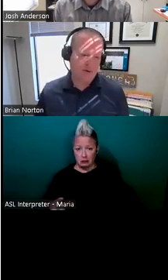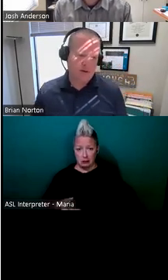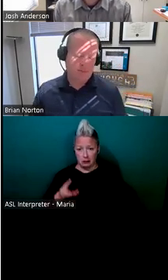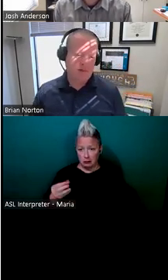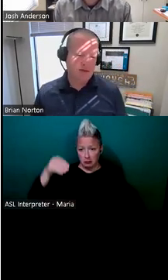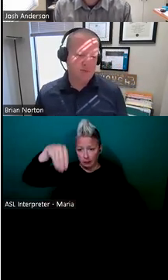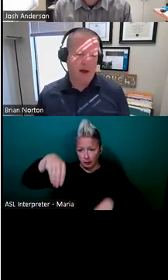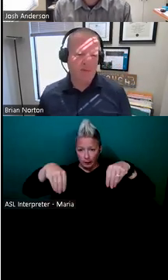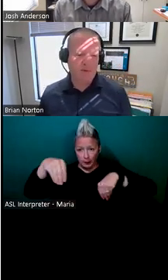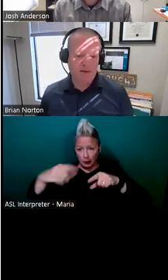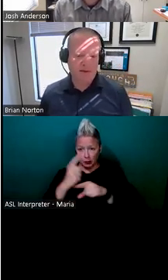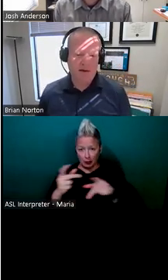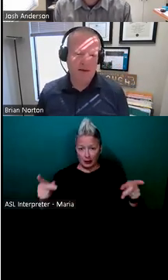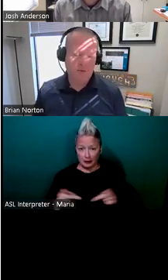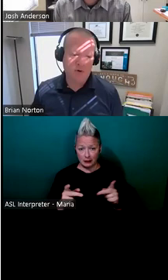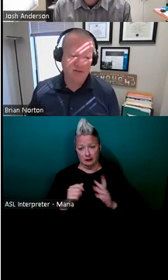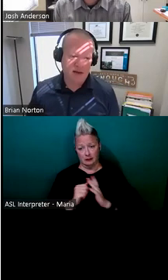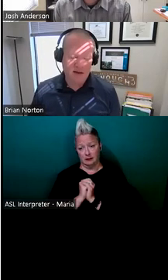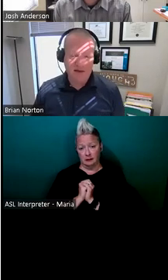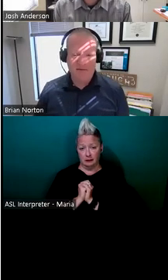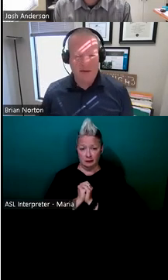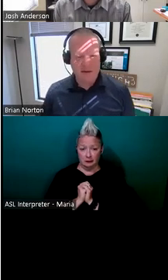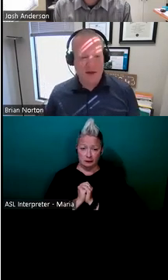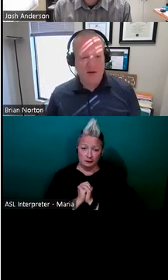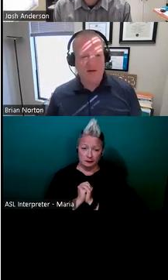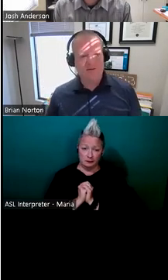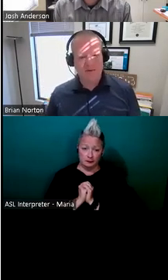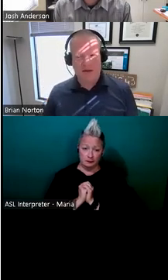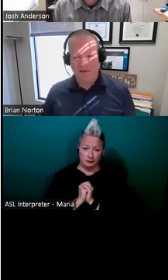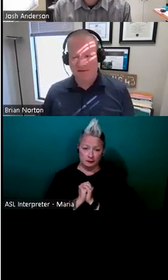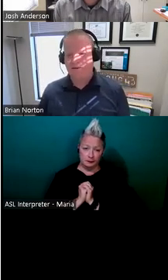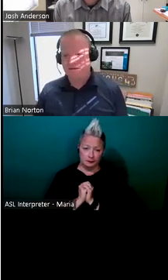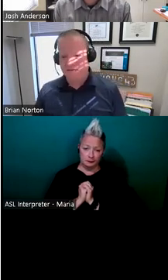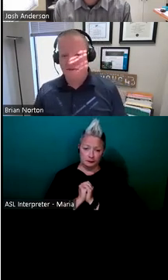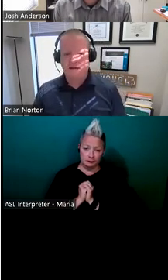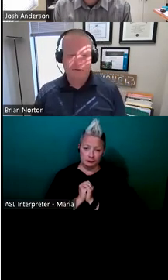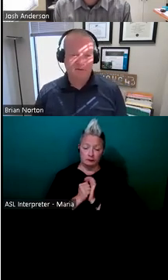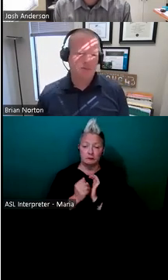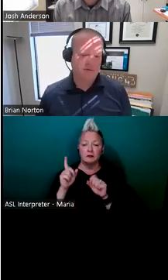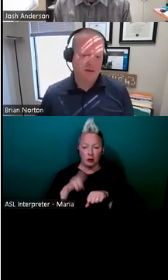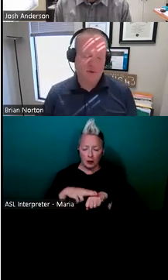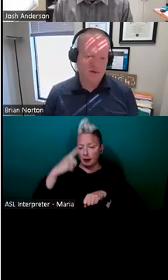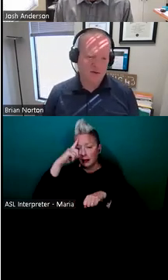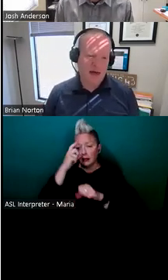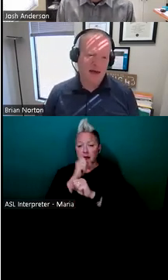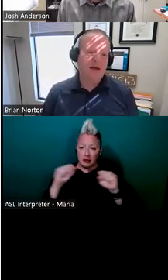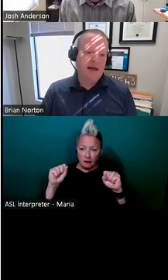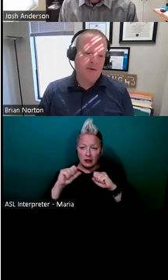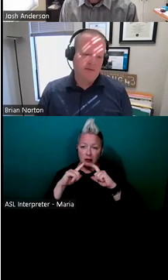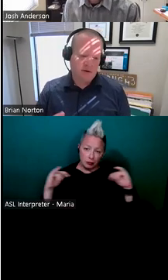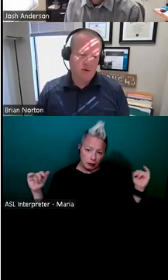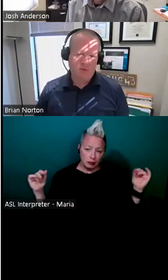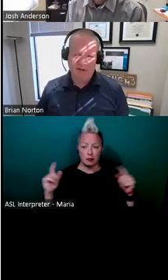it's put in place properly, um, at the work site, thinking about all of those things about safety and other types of things when you do that.